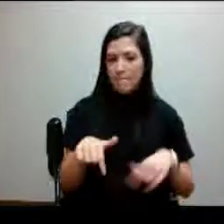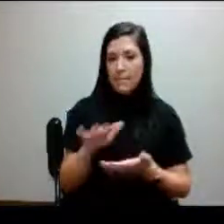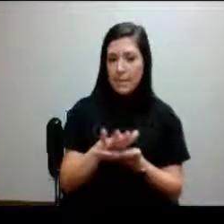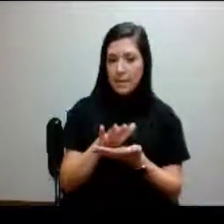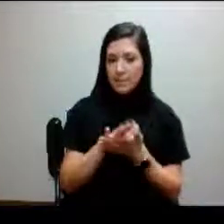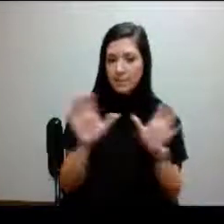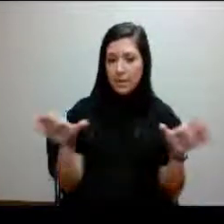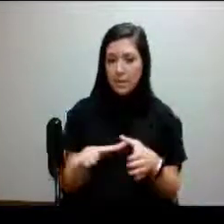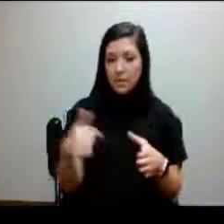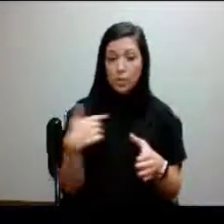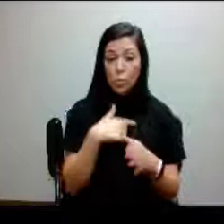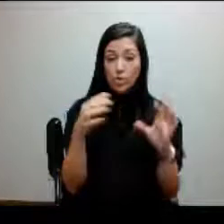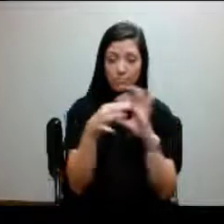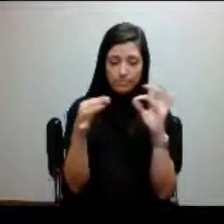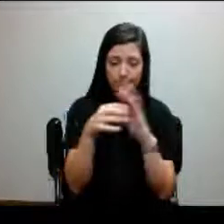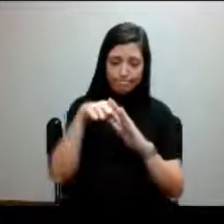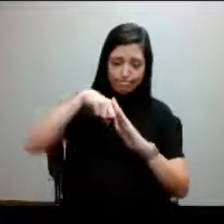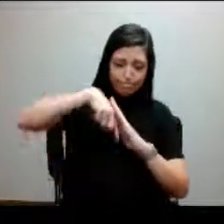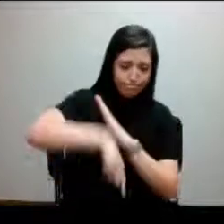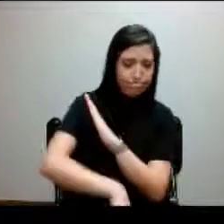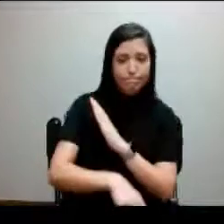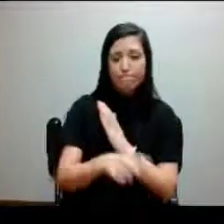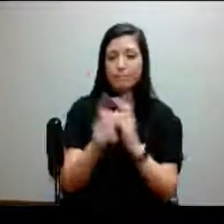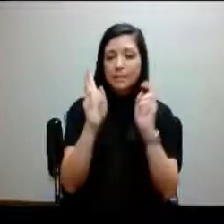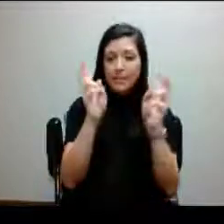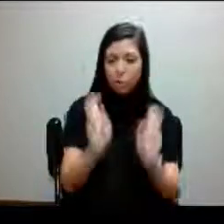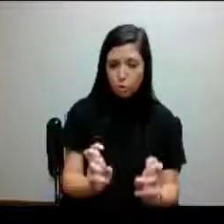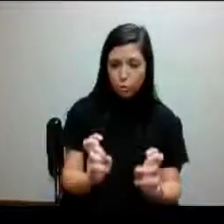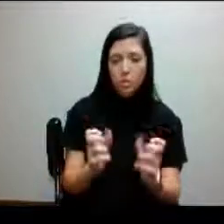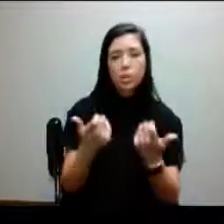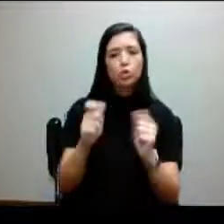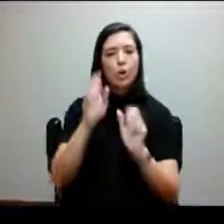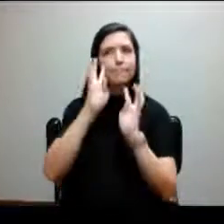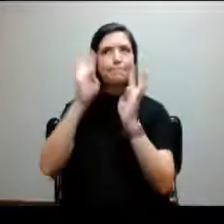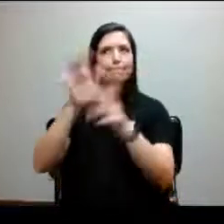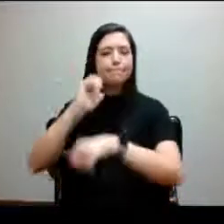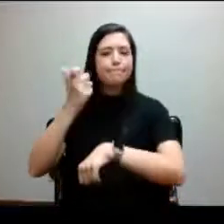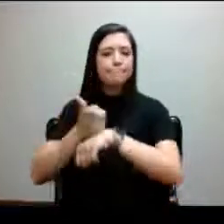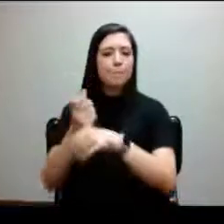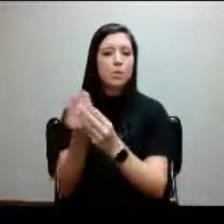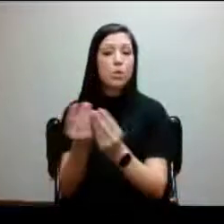we dive into some of the real issues and then we try to create solutions to try to